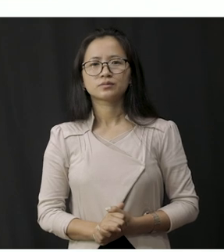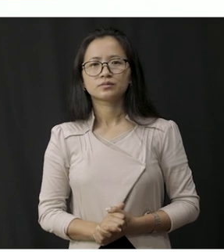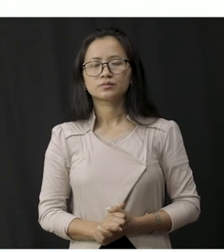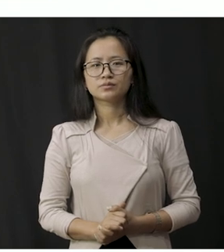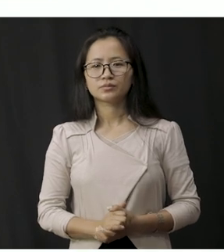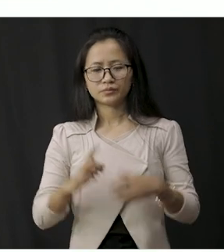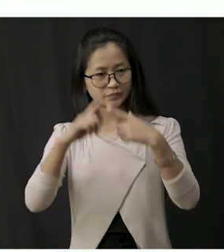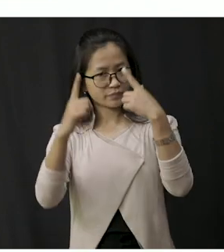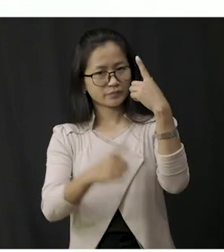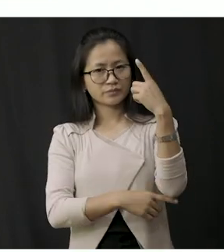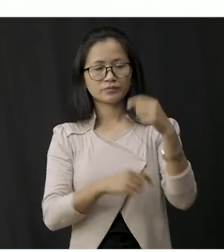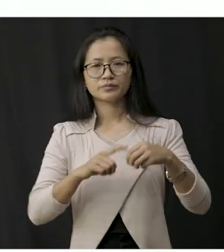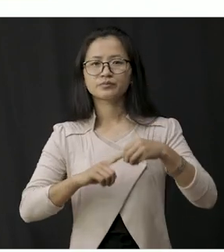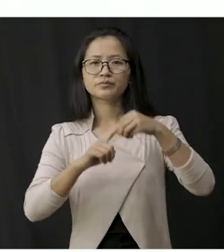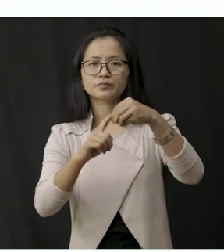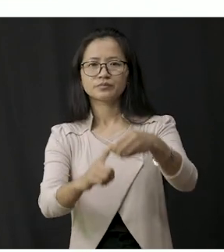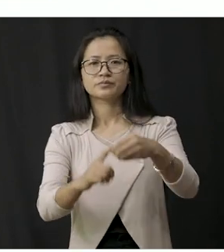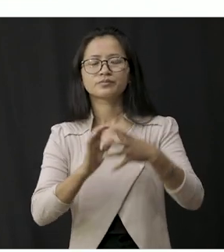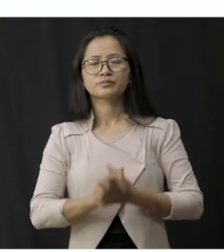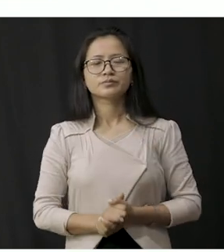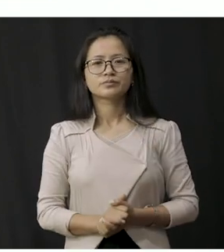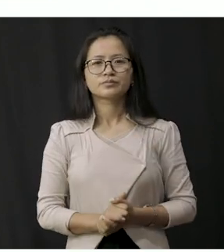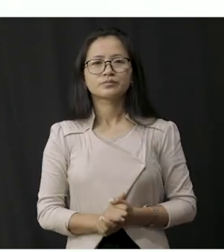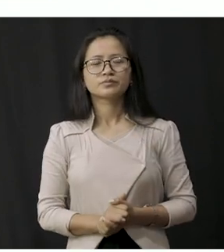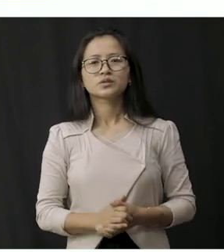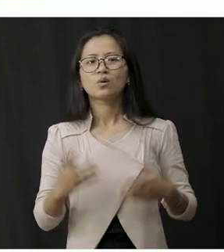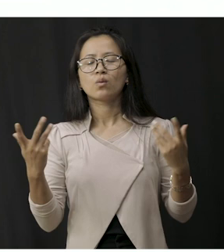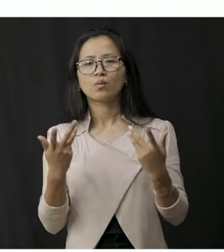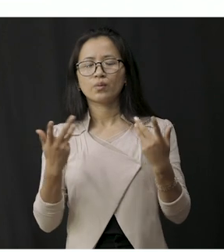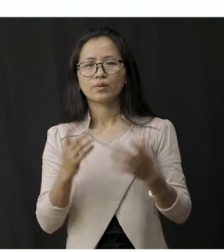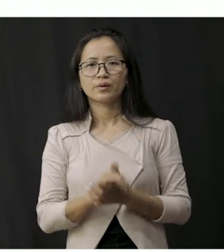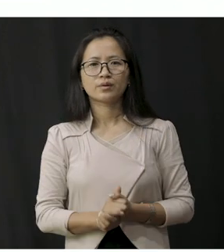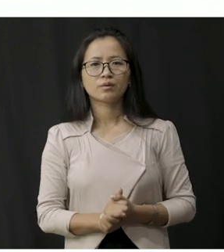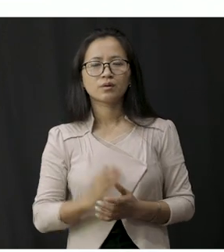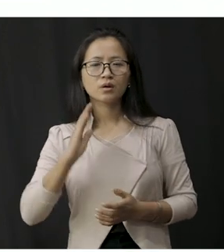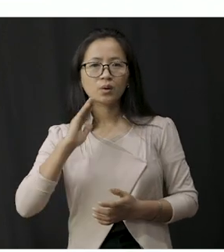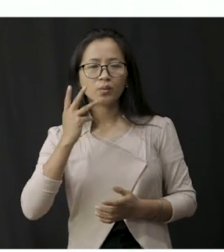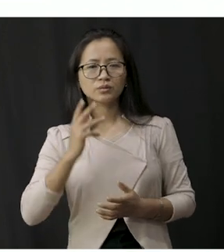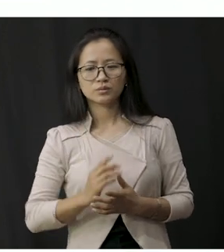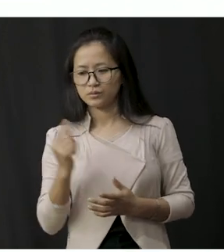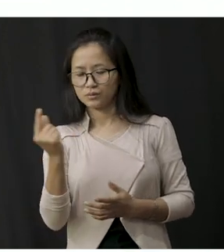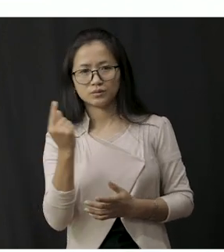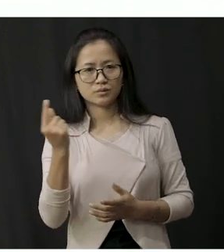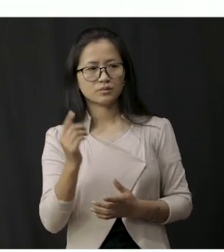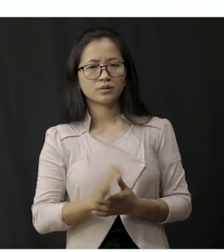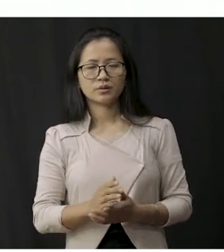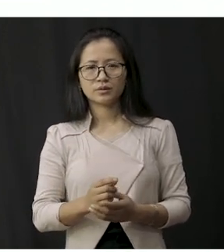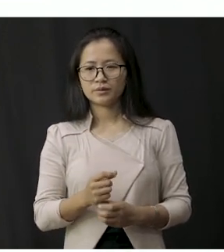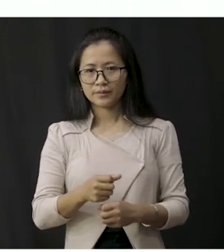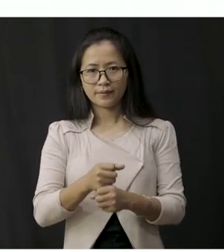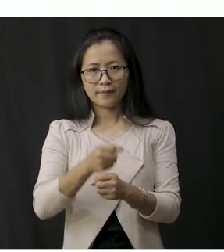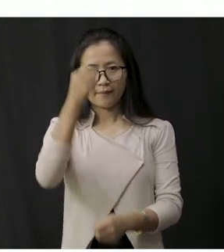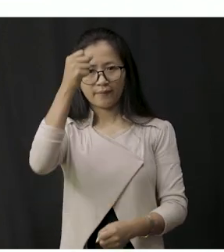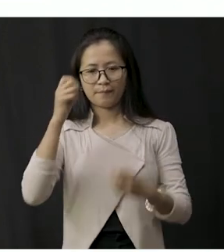the last question the last question students it is why when do we use an umbrella